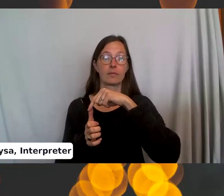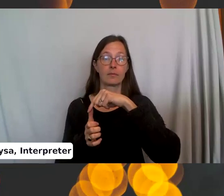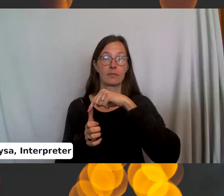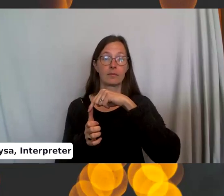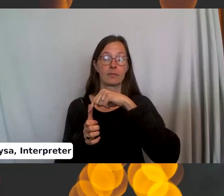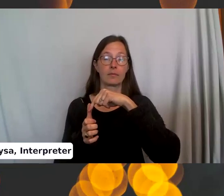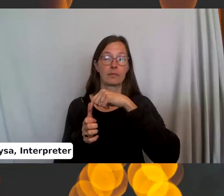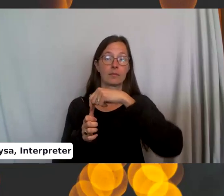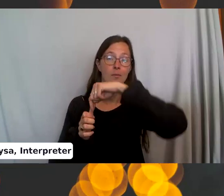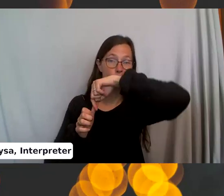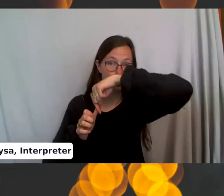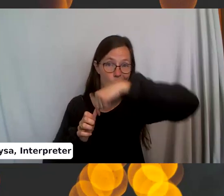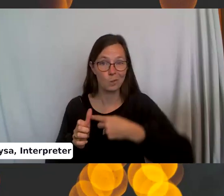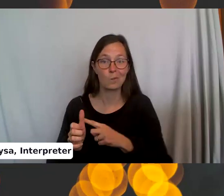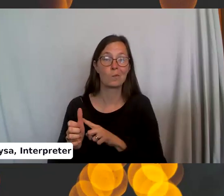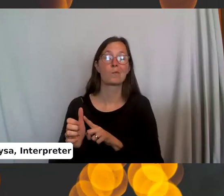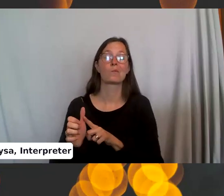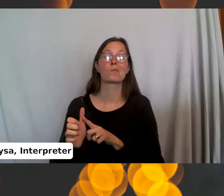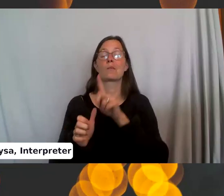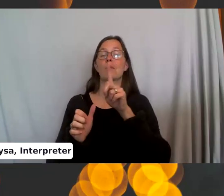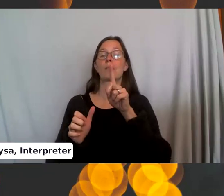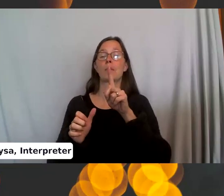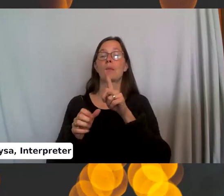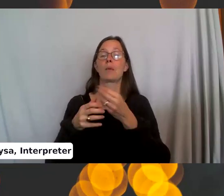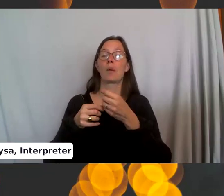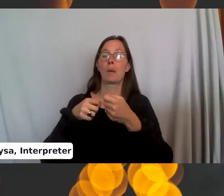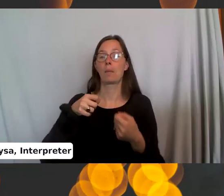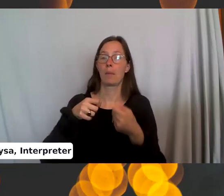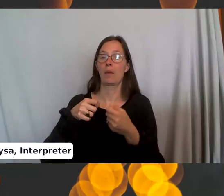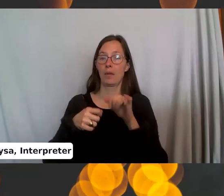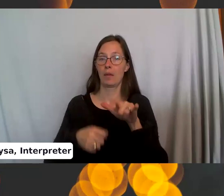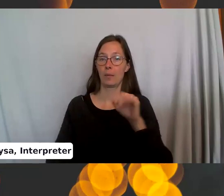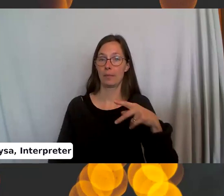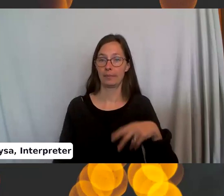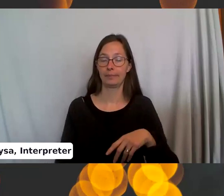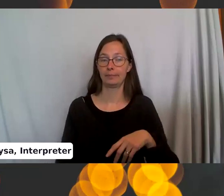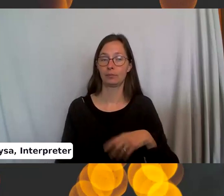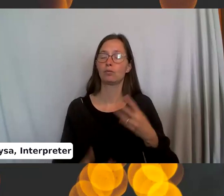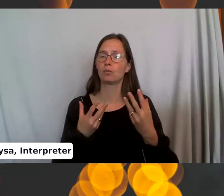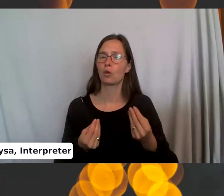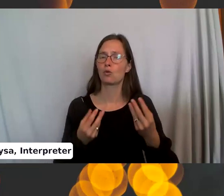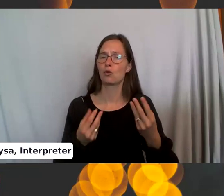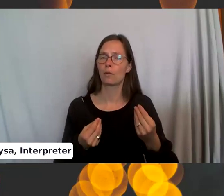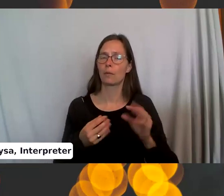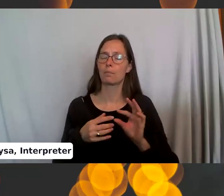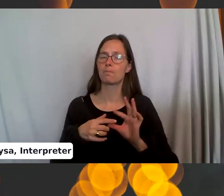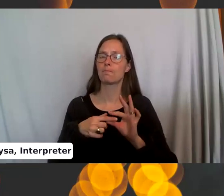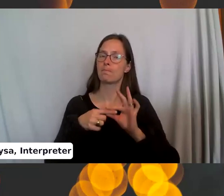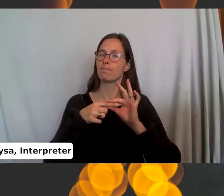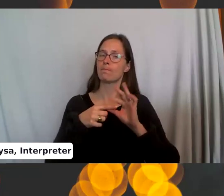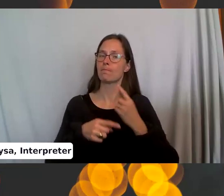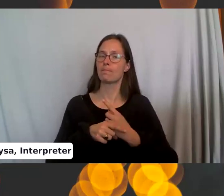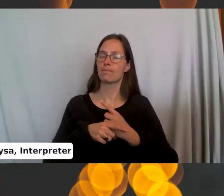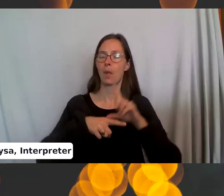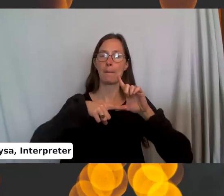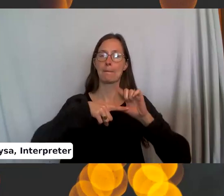use the needle to pull it back through the loop and pull that loop both sides gently. So it's snug. Okay.